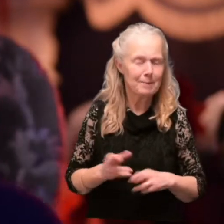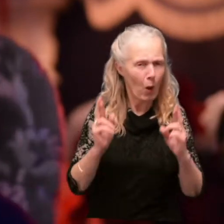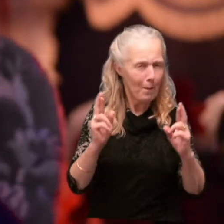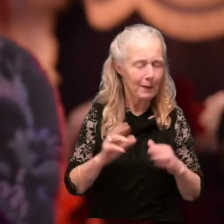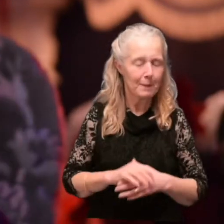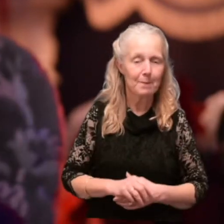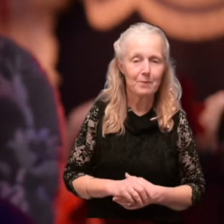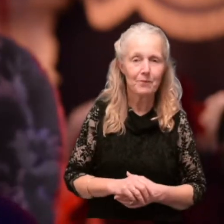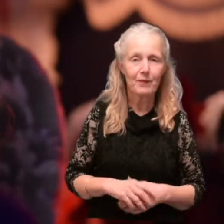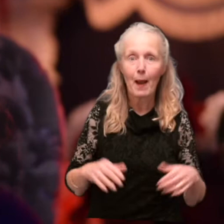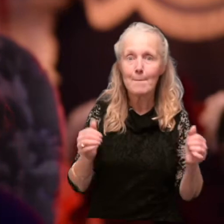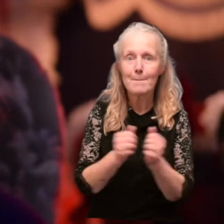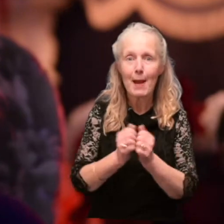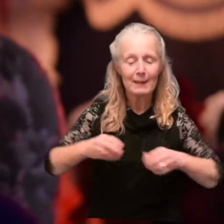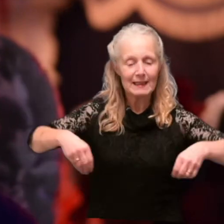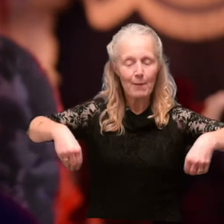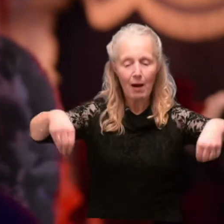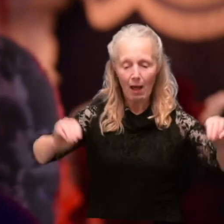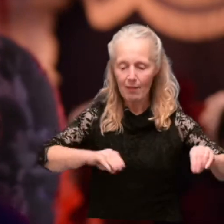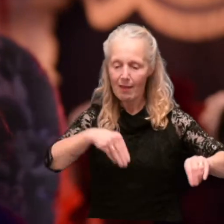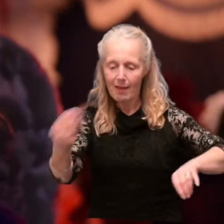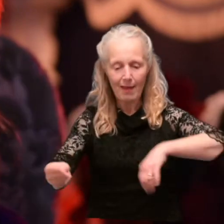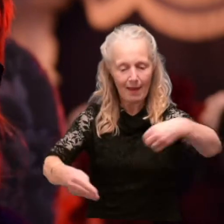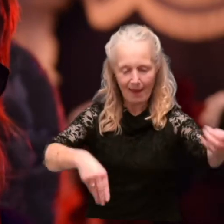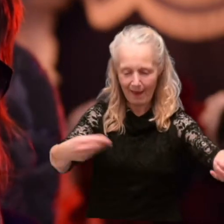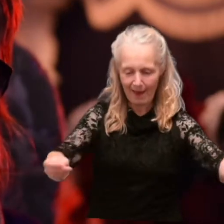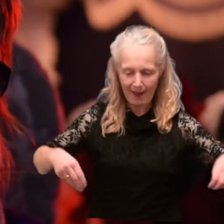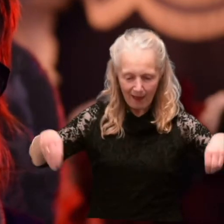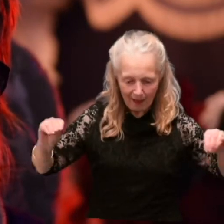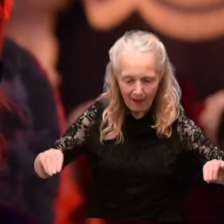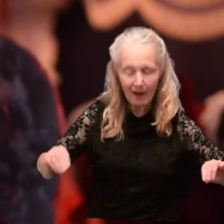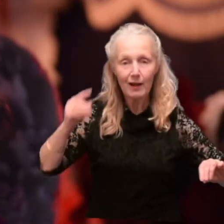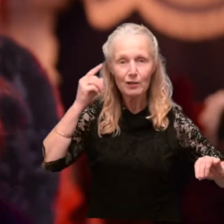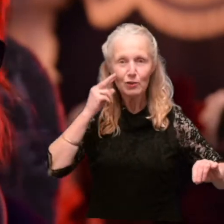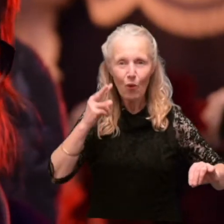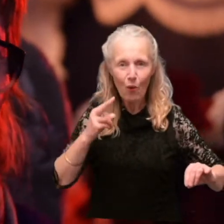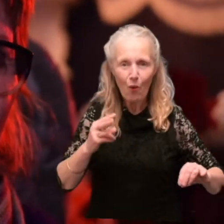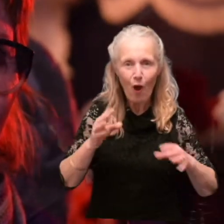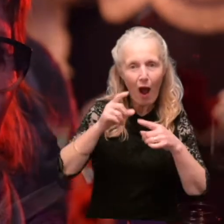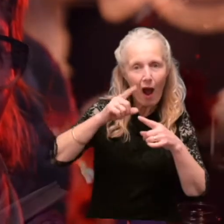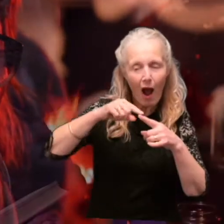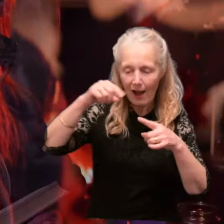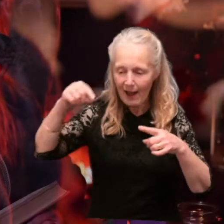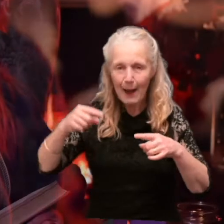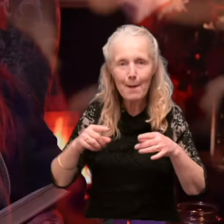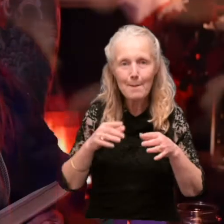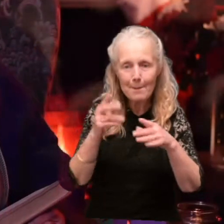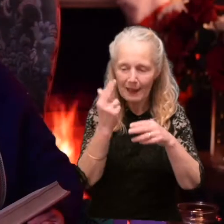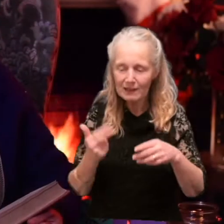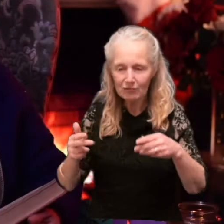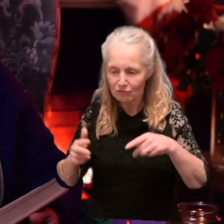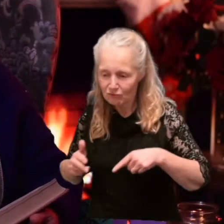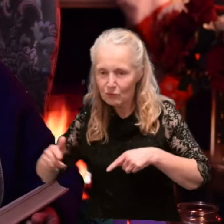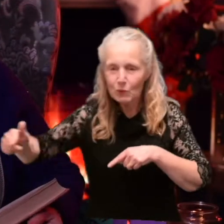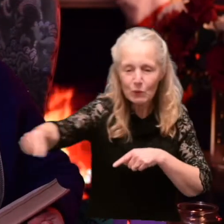The paper tablecloth folded out. She saw that the pattern of holly went right around the edges. She